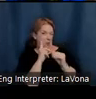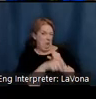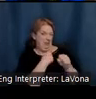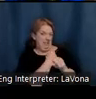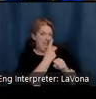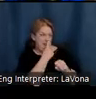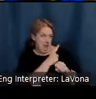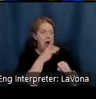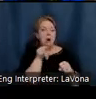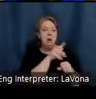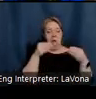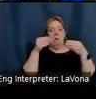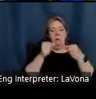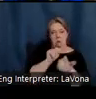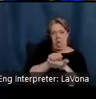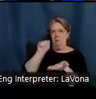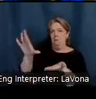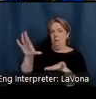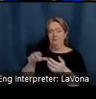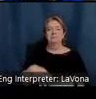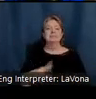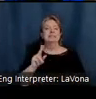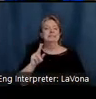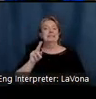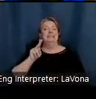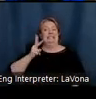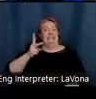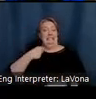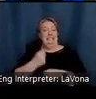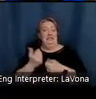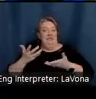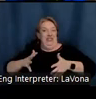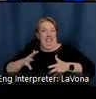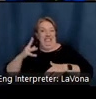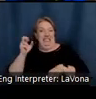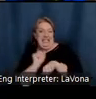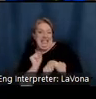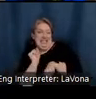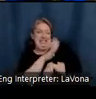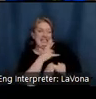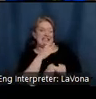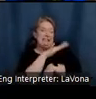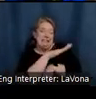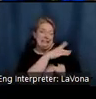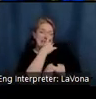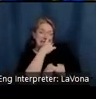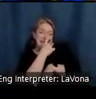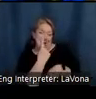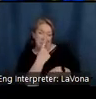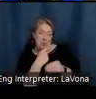obliged. Another year had passed, and Steele wrote to Lieber, you know, if I just had one more year.